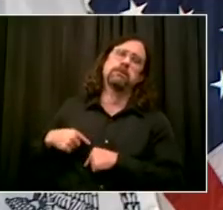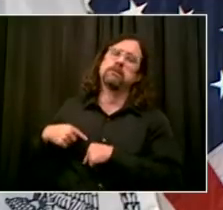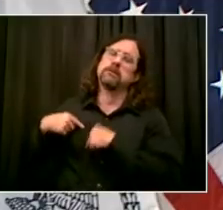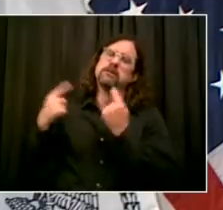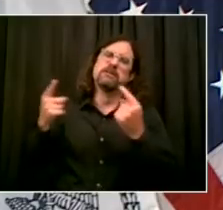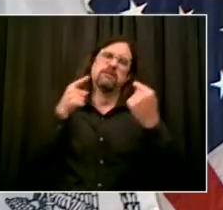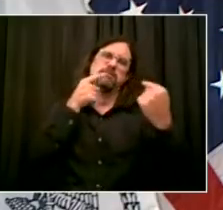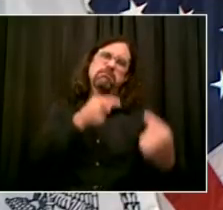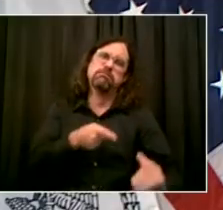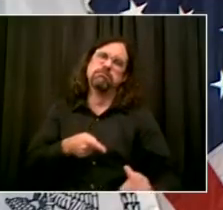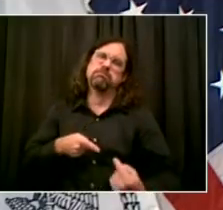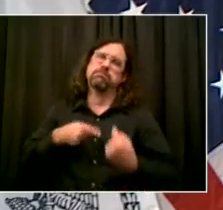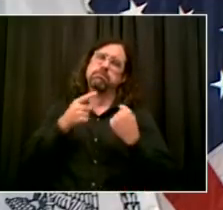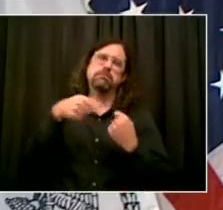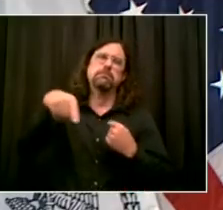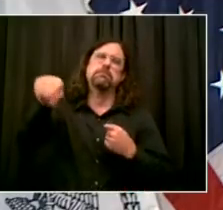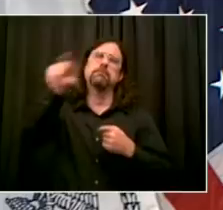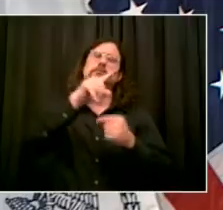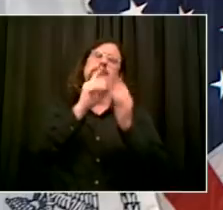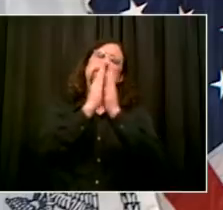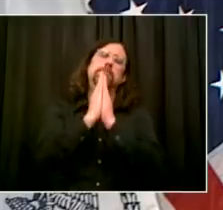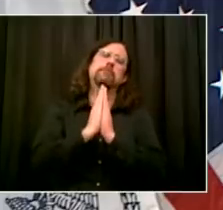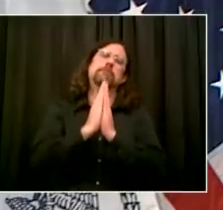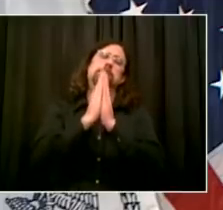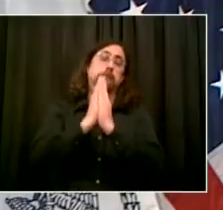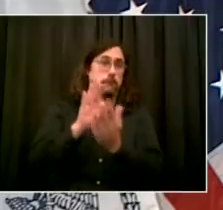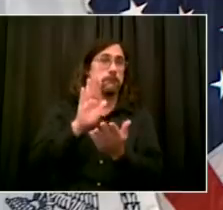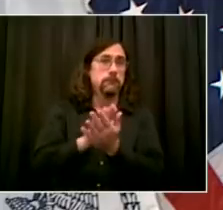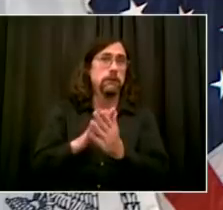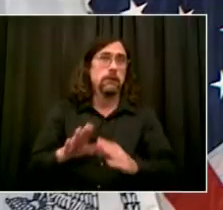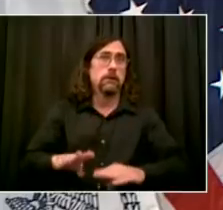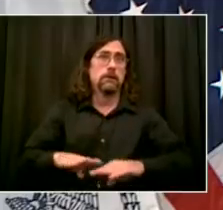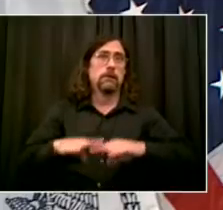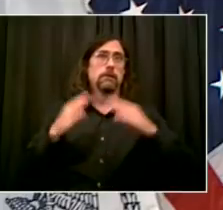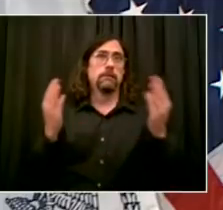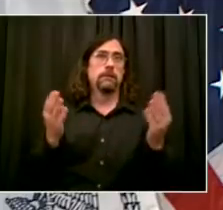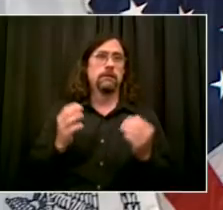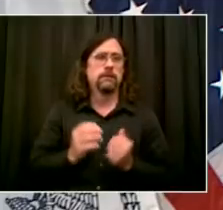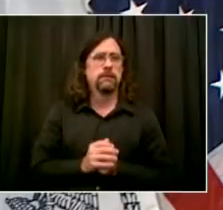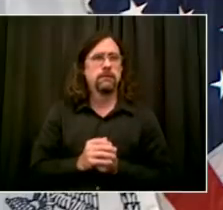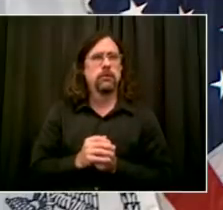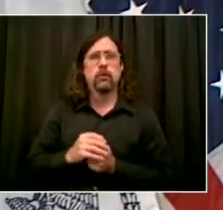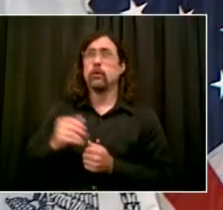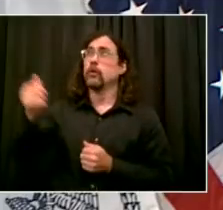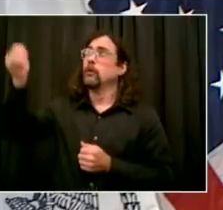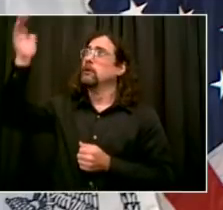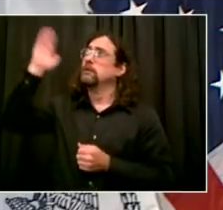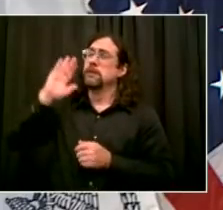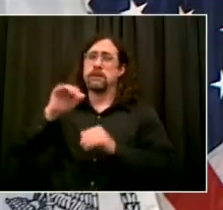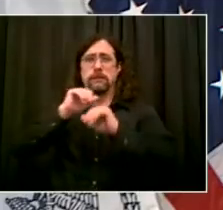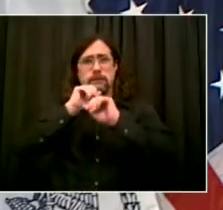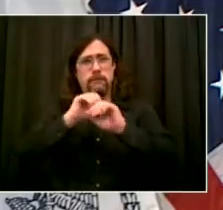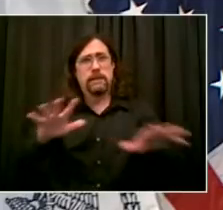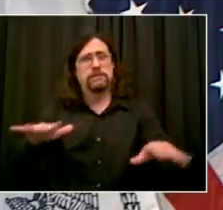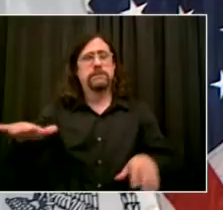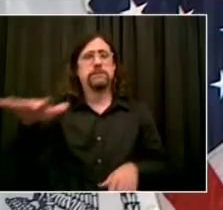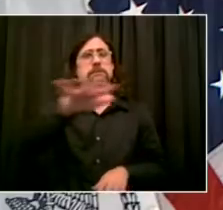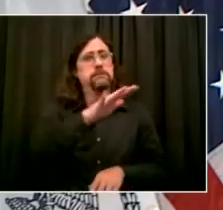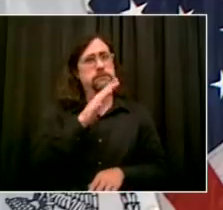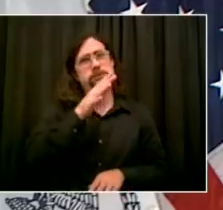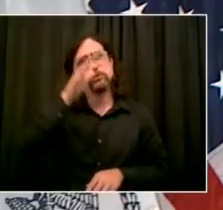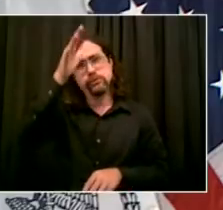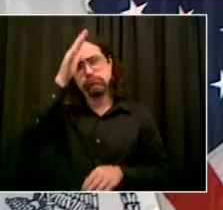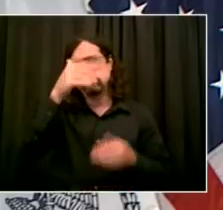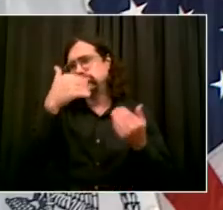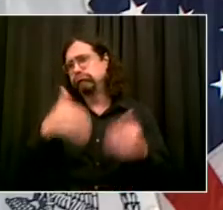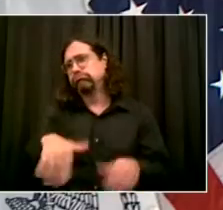to commend our kids, our students, who have been through so much, but they're ready to come back strong. And they want to see their